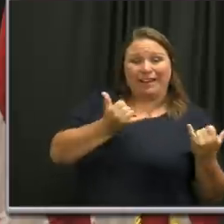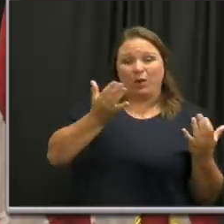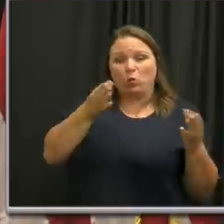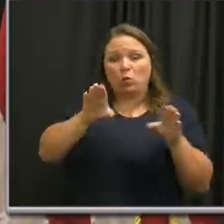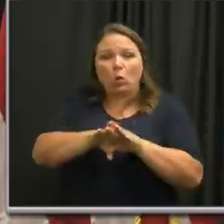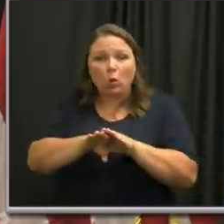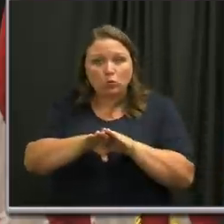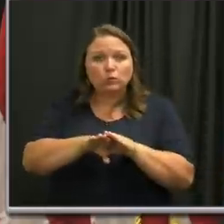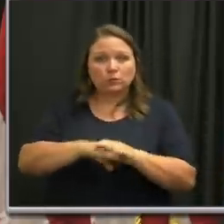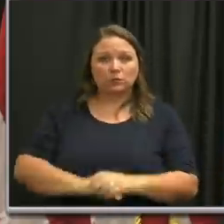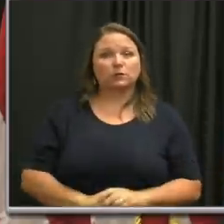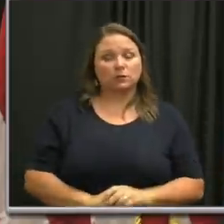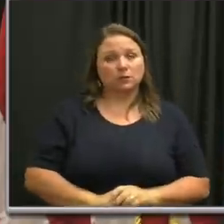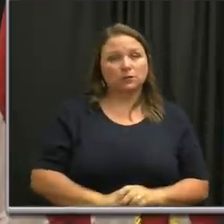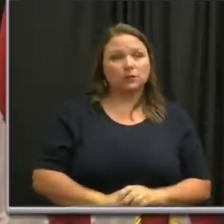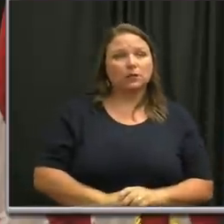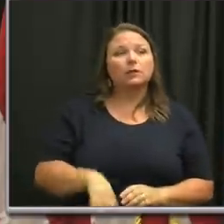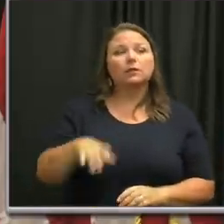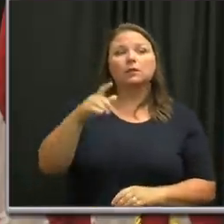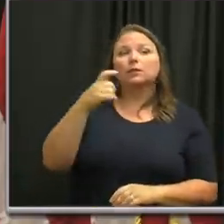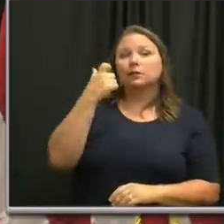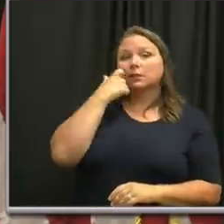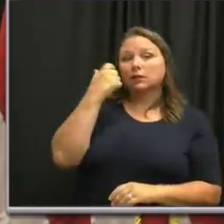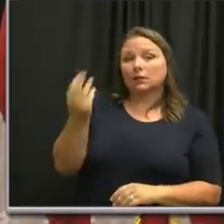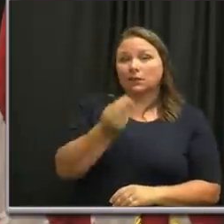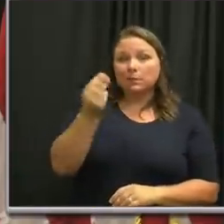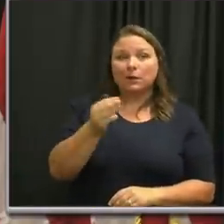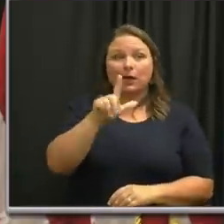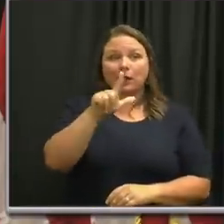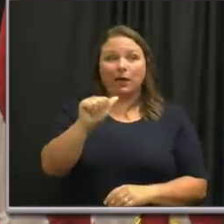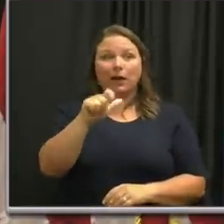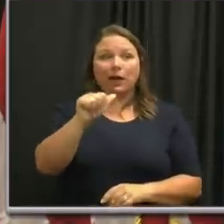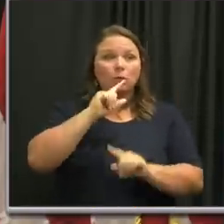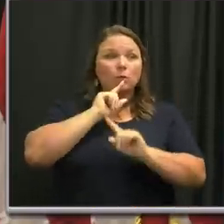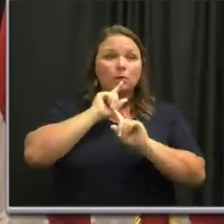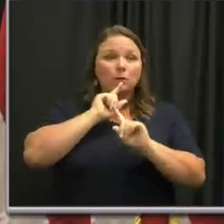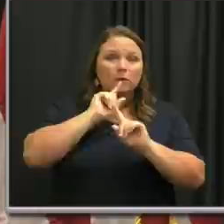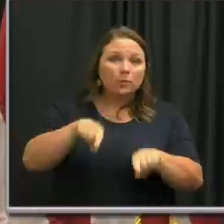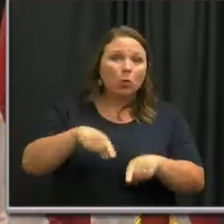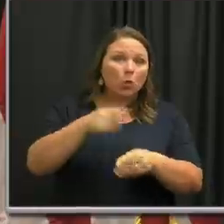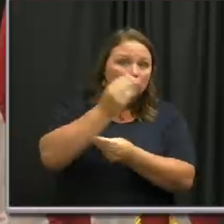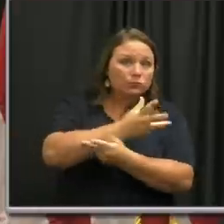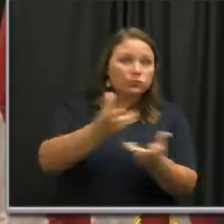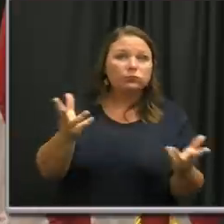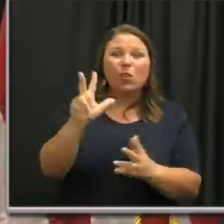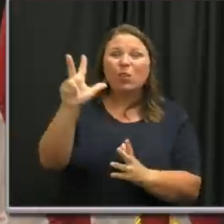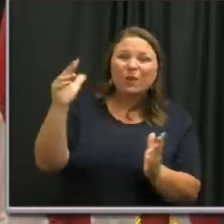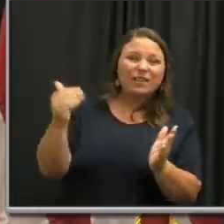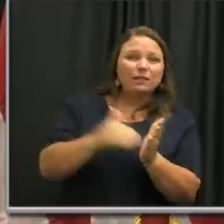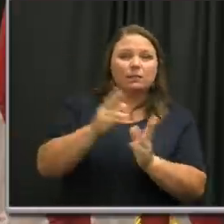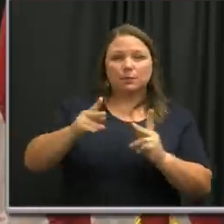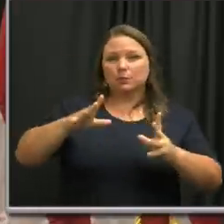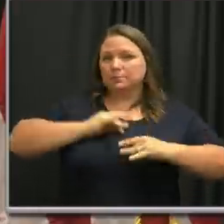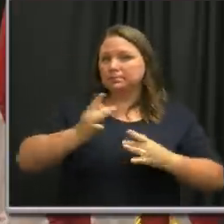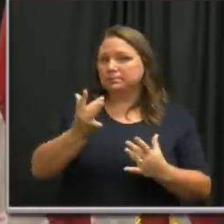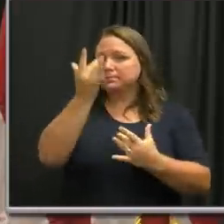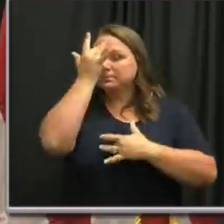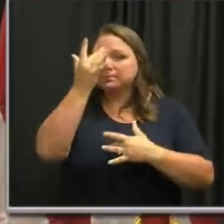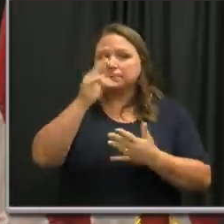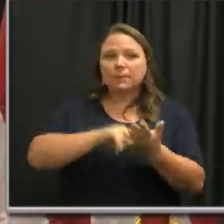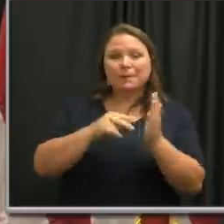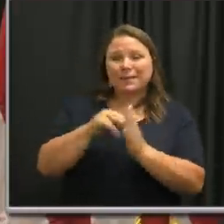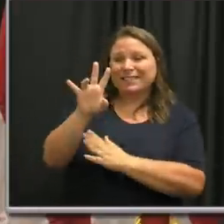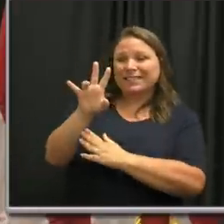% of capacity. Now, on Monday, the city of LA reported approximately 3,000 confirmed cases. There are about 75